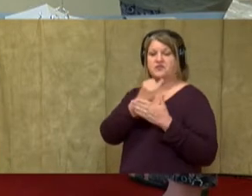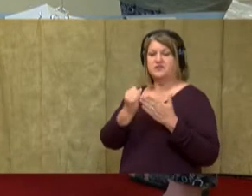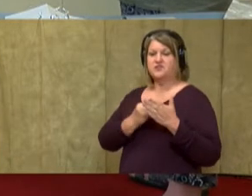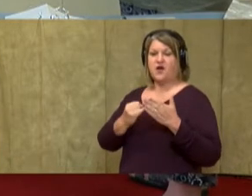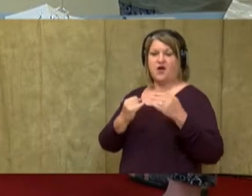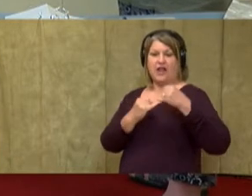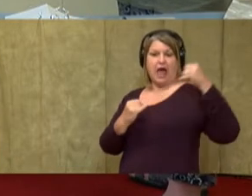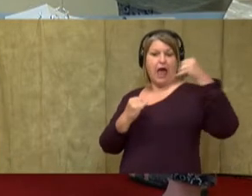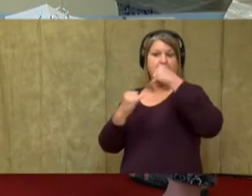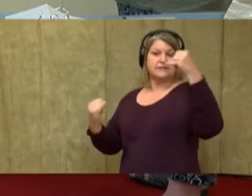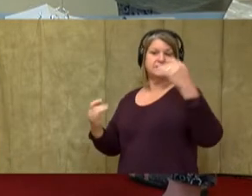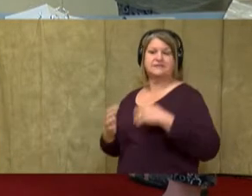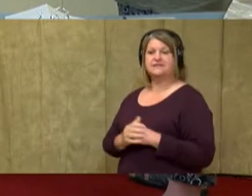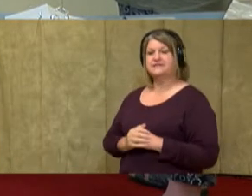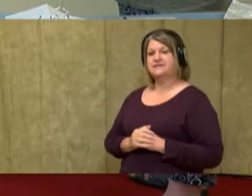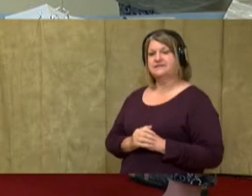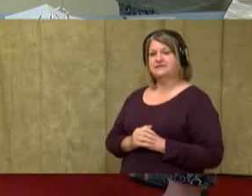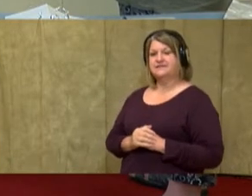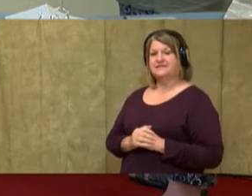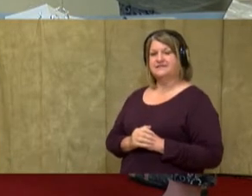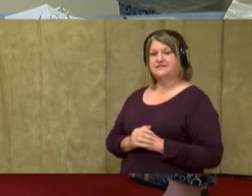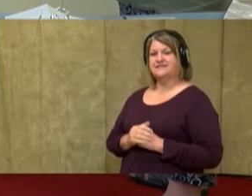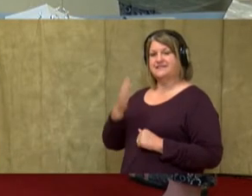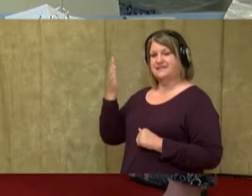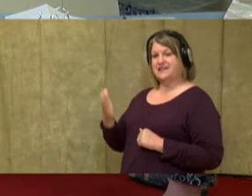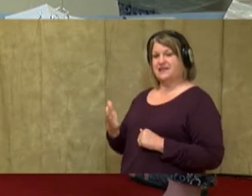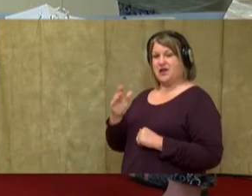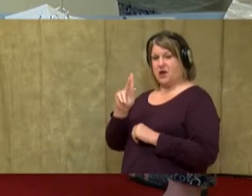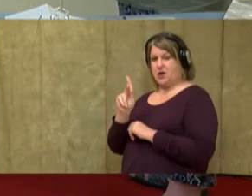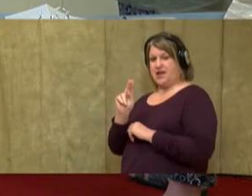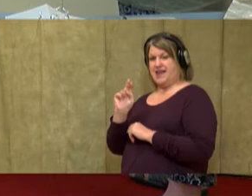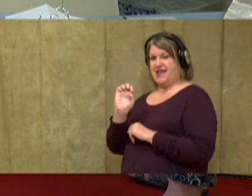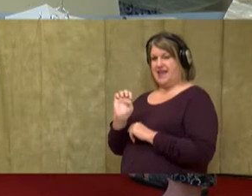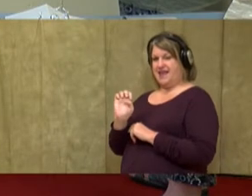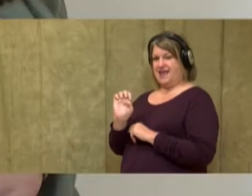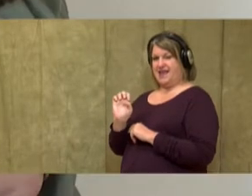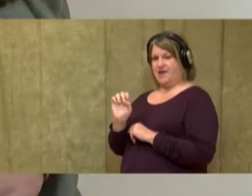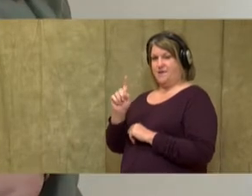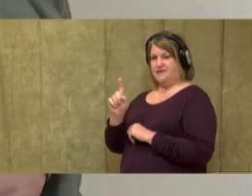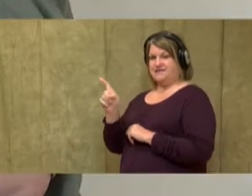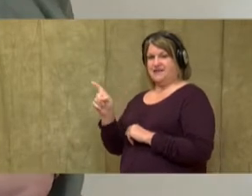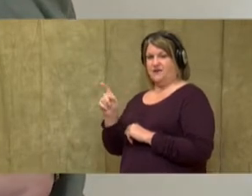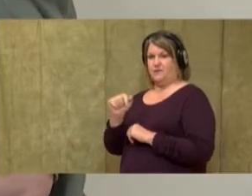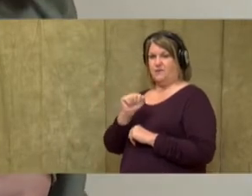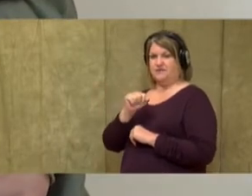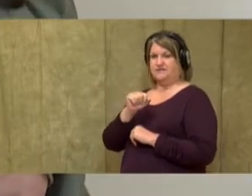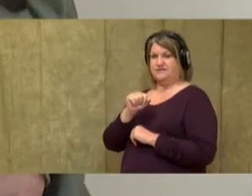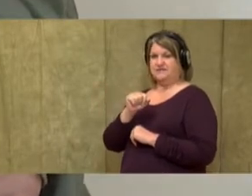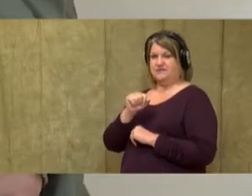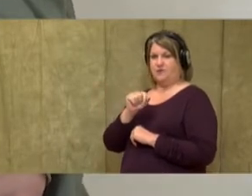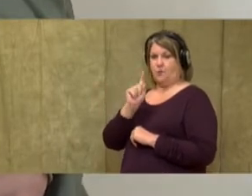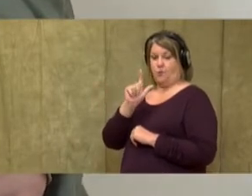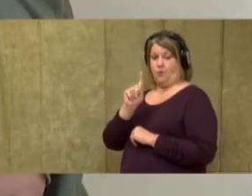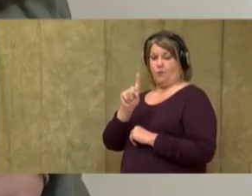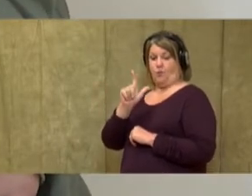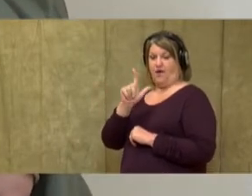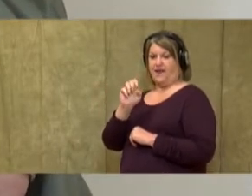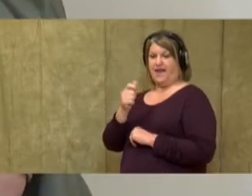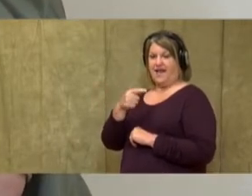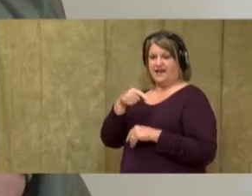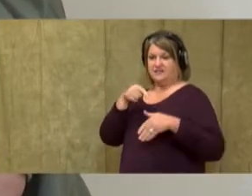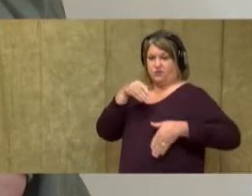here's her body. And then she has one knee coming out and in, and then one leg kind of going straight down